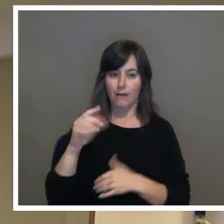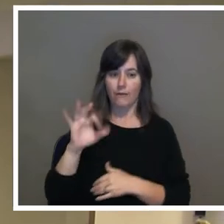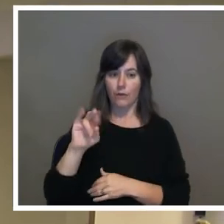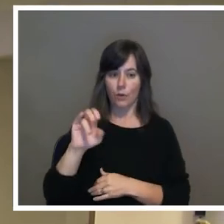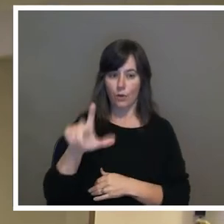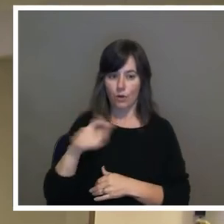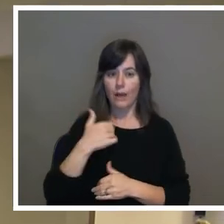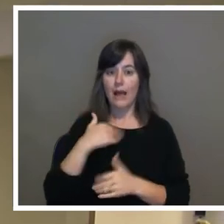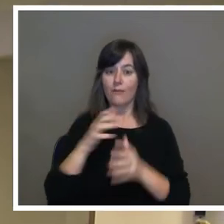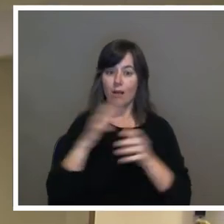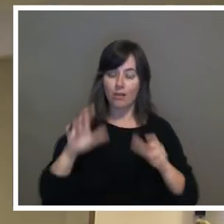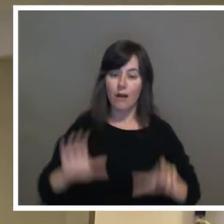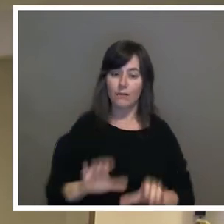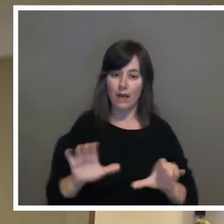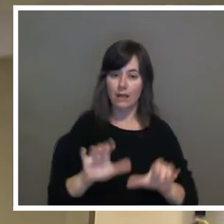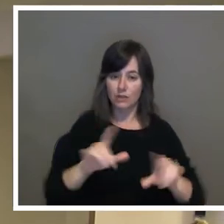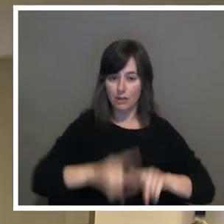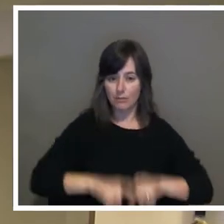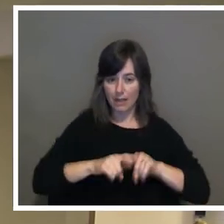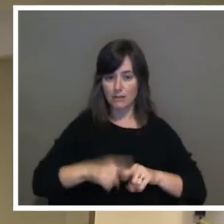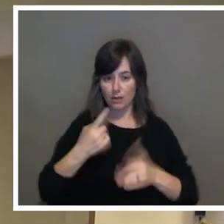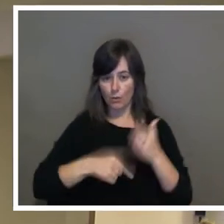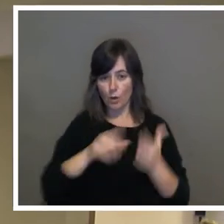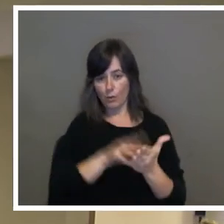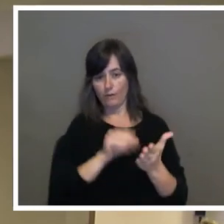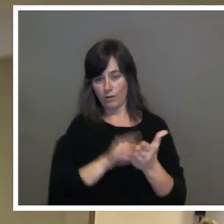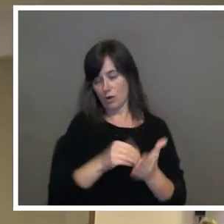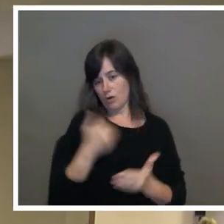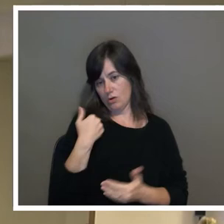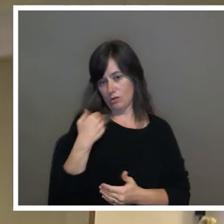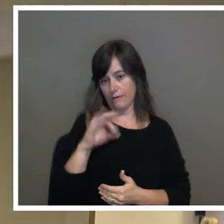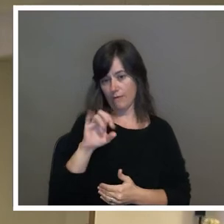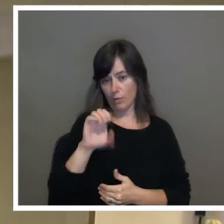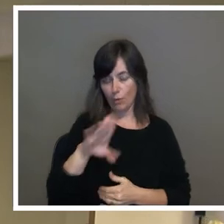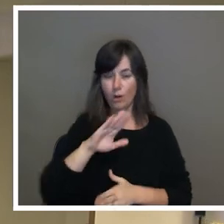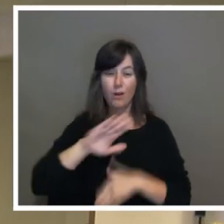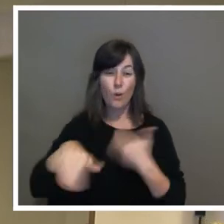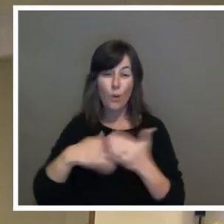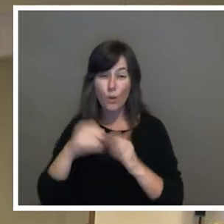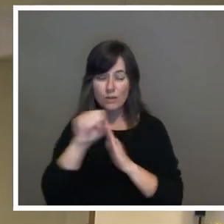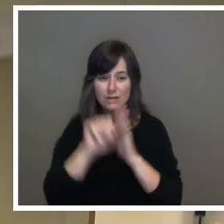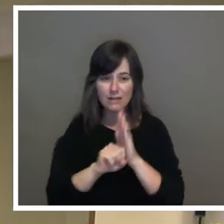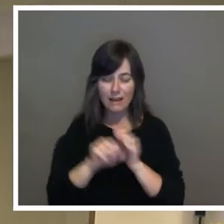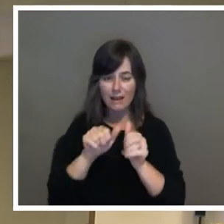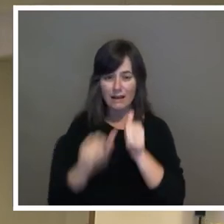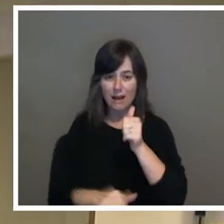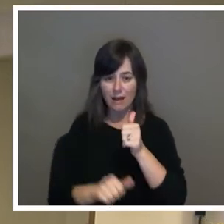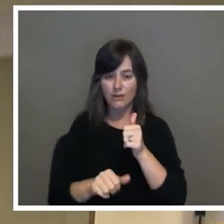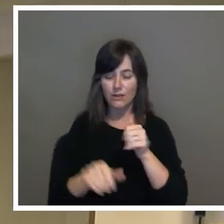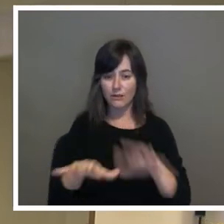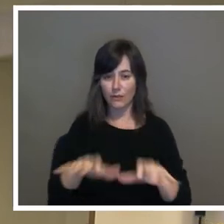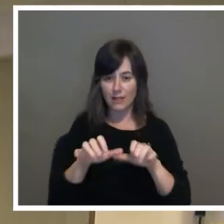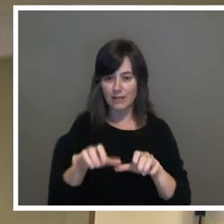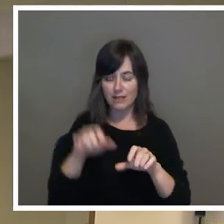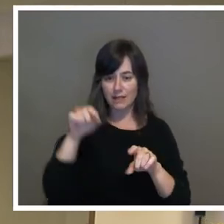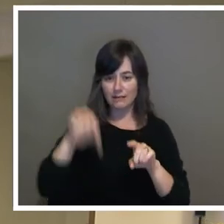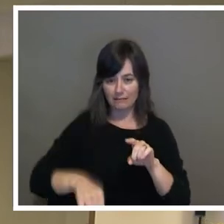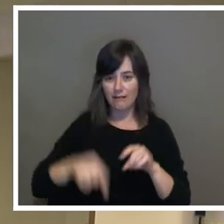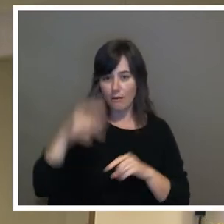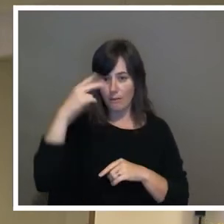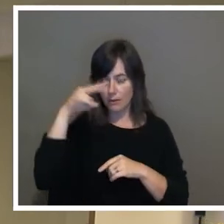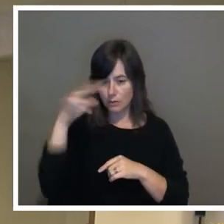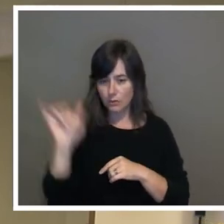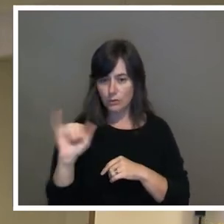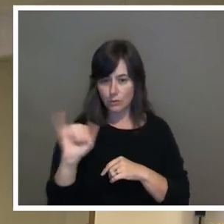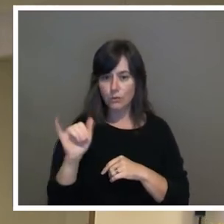based on what we've learned of February the entire state was under freezing down in Mexico and while we had you know